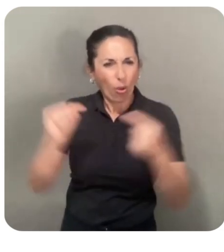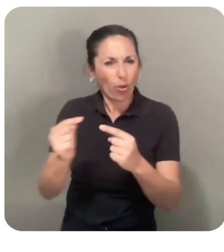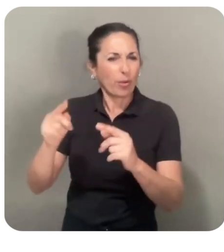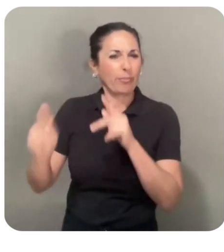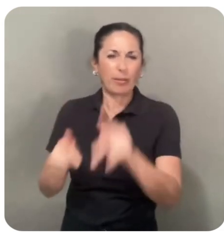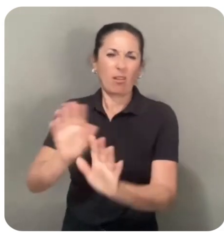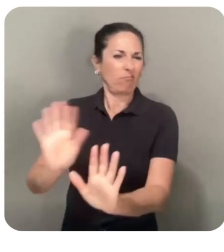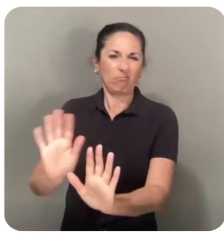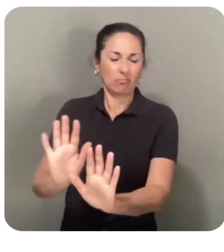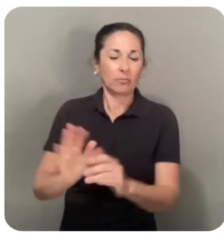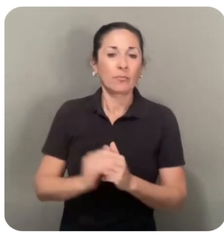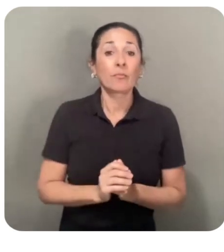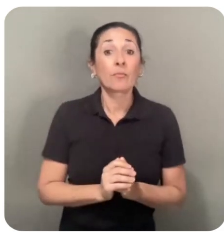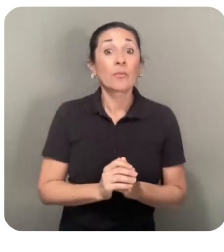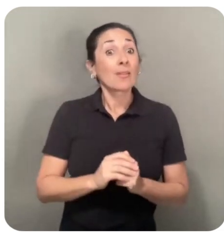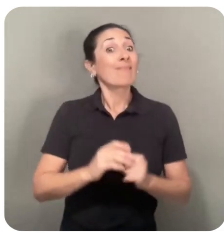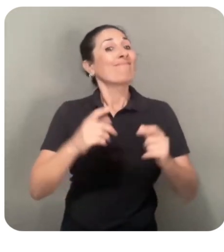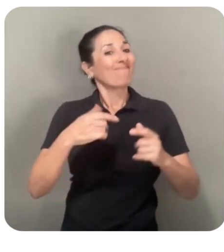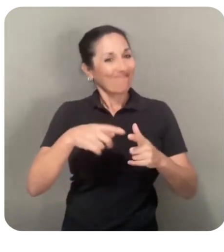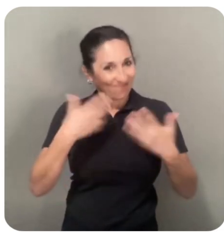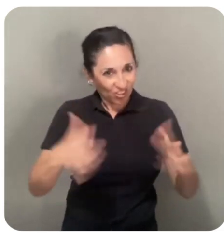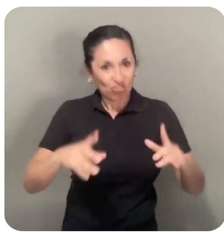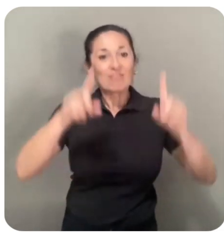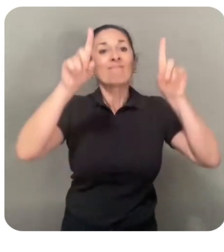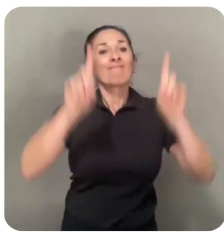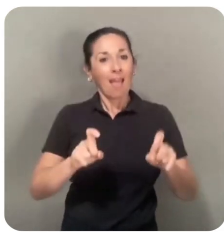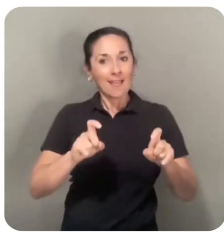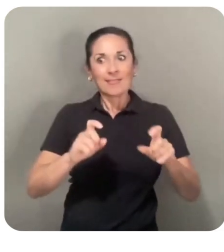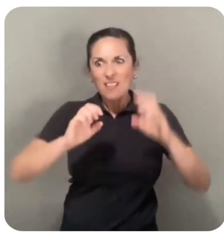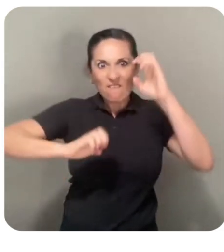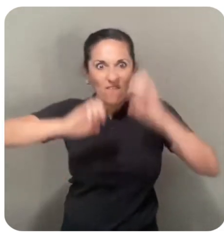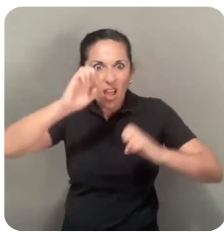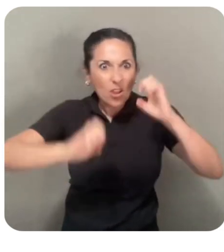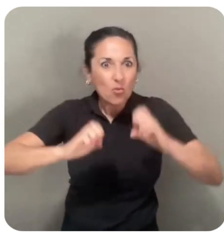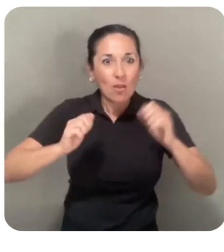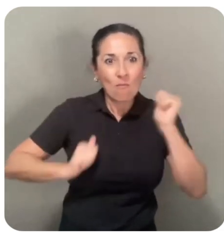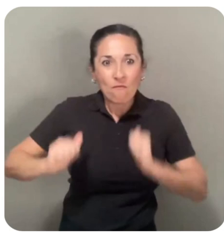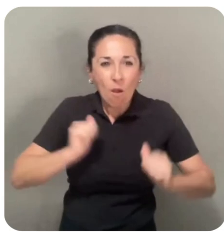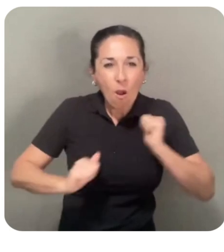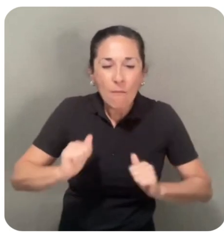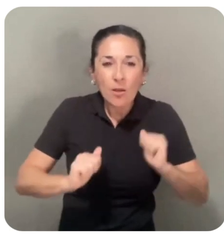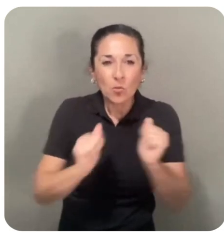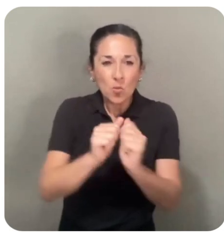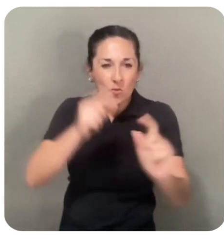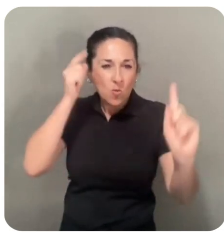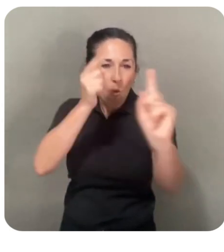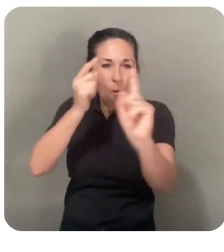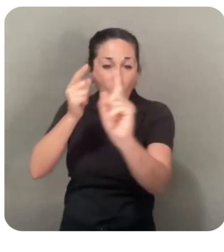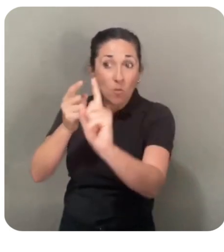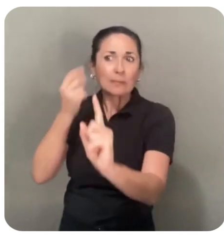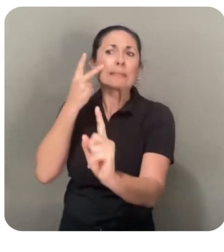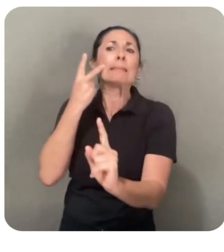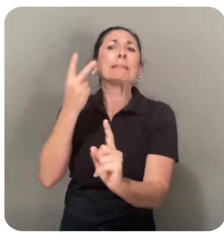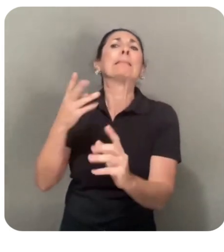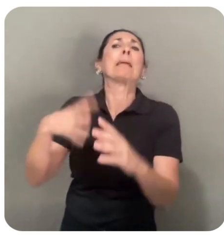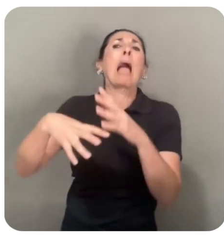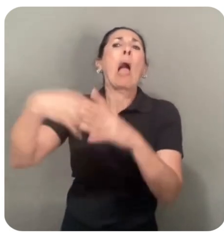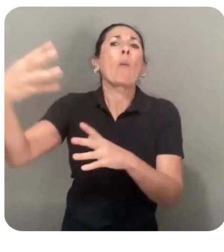Next, we put our model to the test, evaluating its performance against benchmarks to see if it produces harmful outputs.